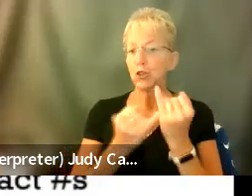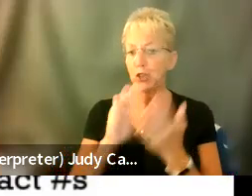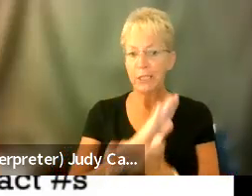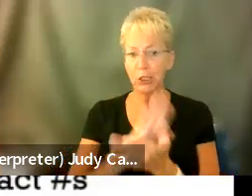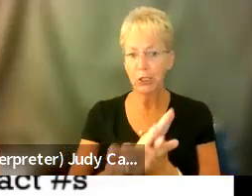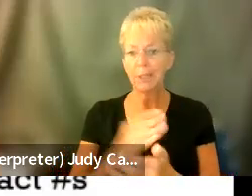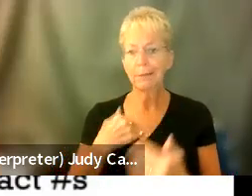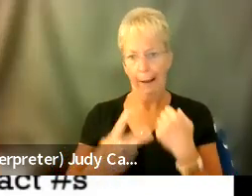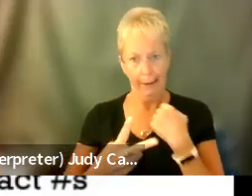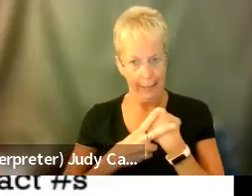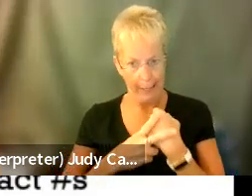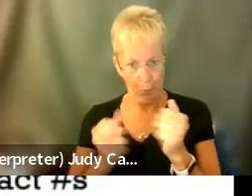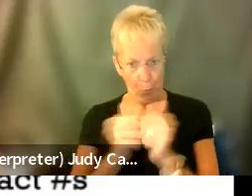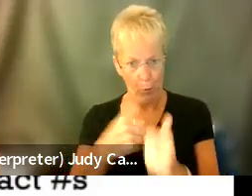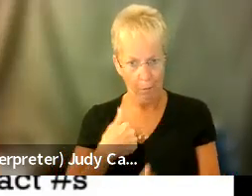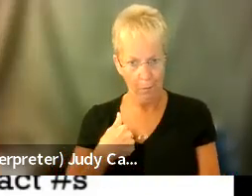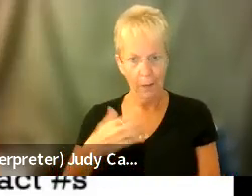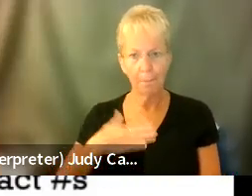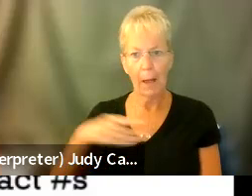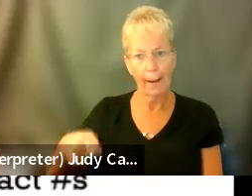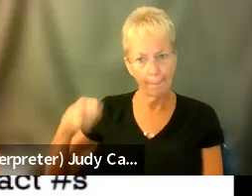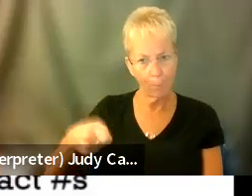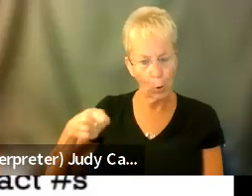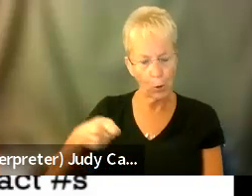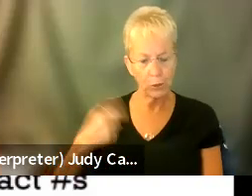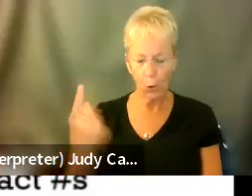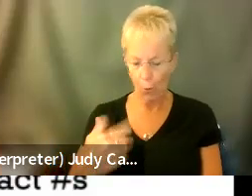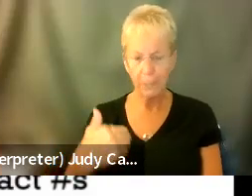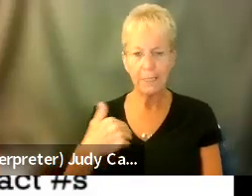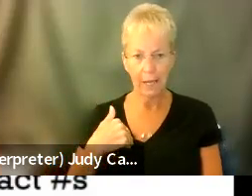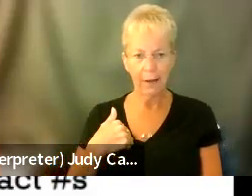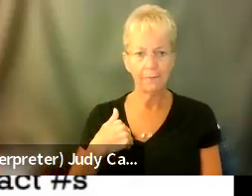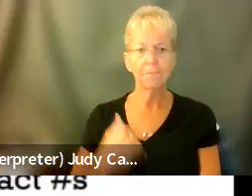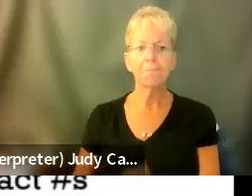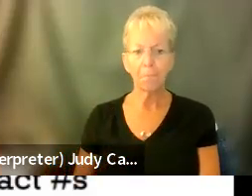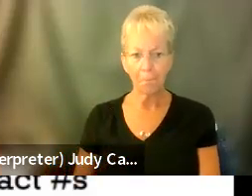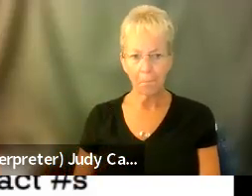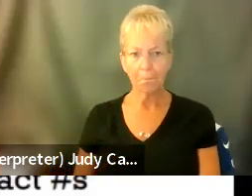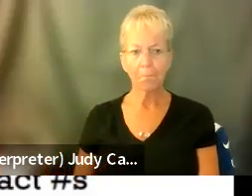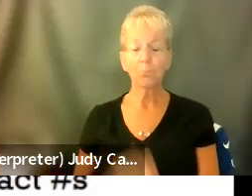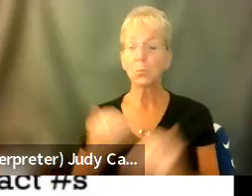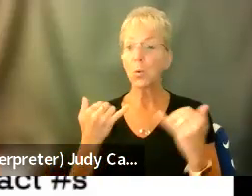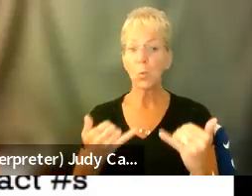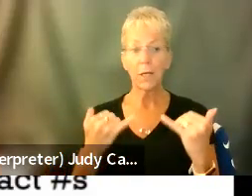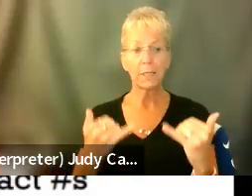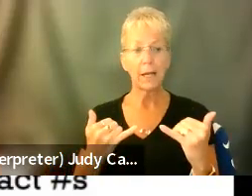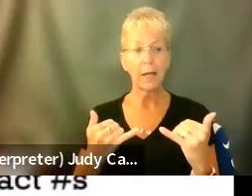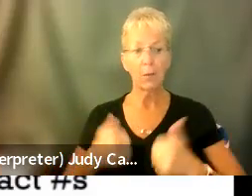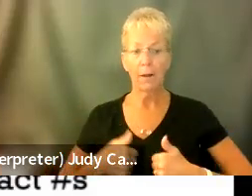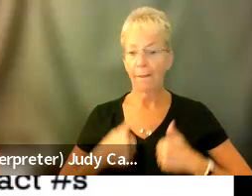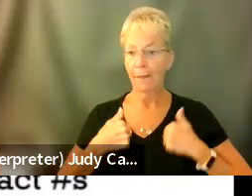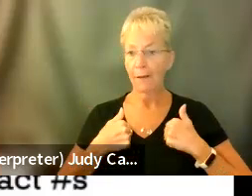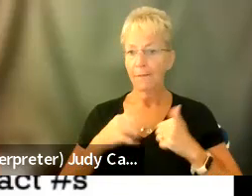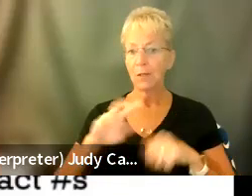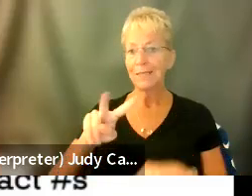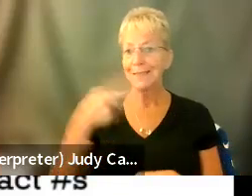that with me, I have it in my purse. So no matter where I am, there's a copy with me. Right now, I live with on